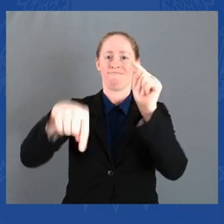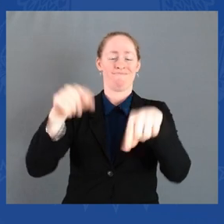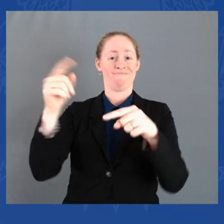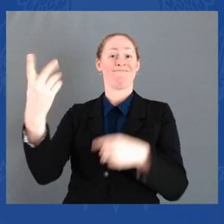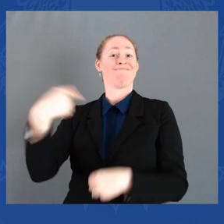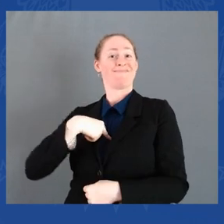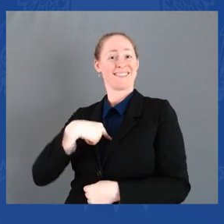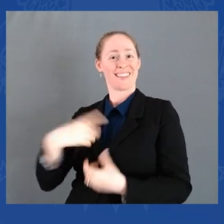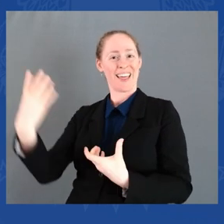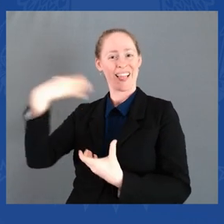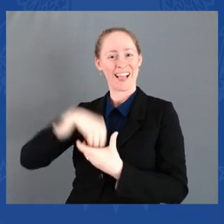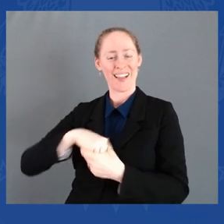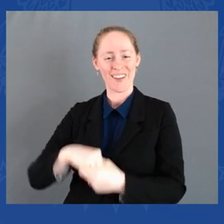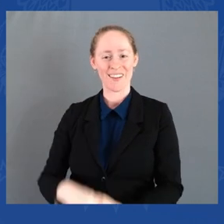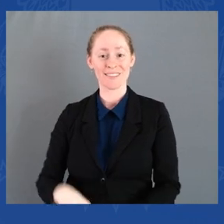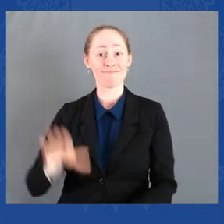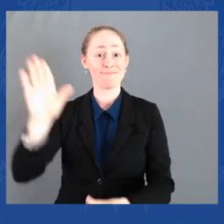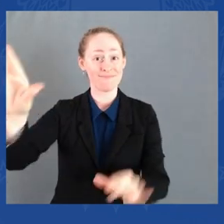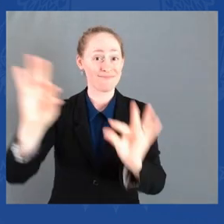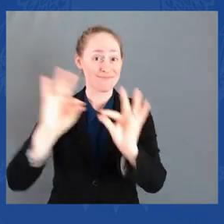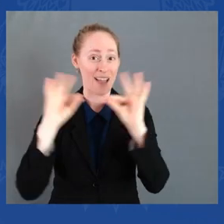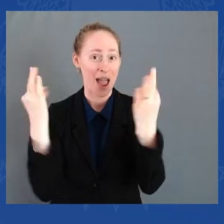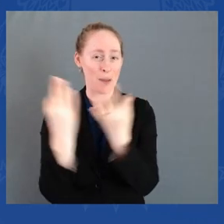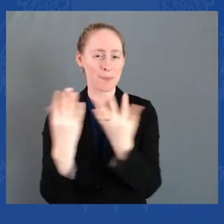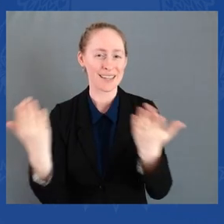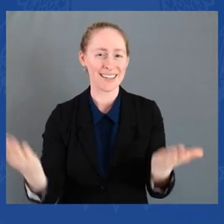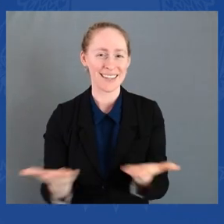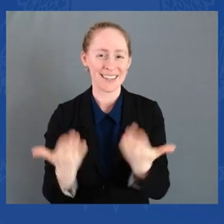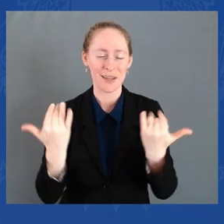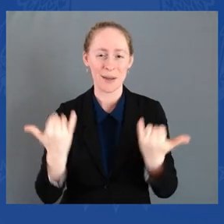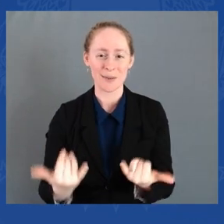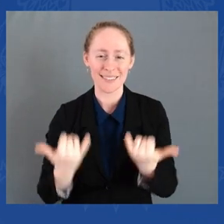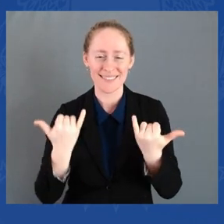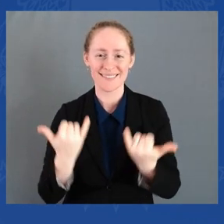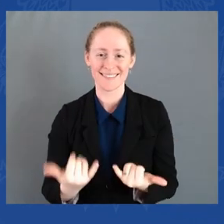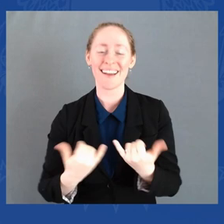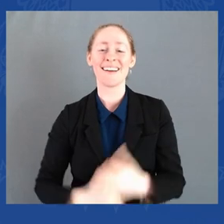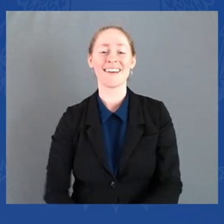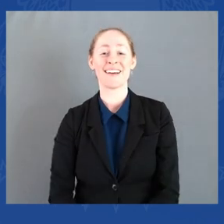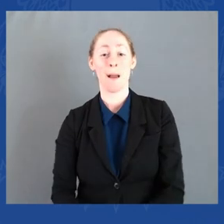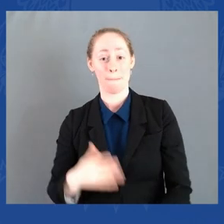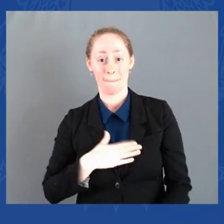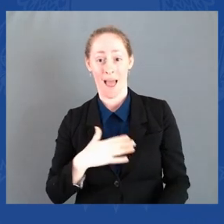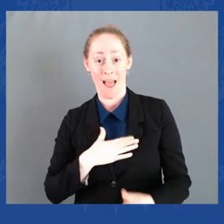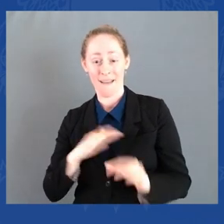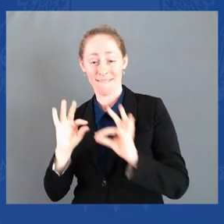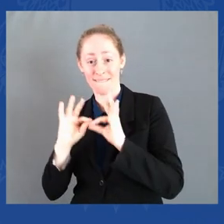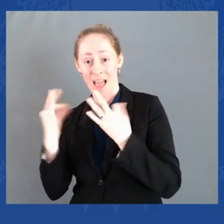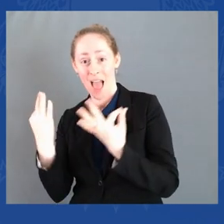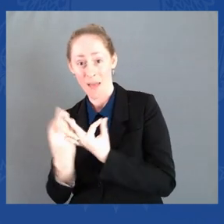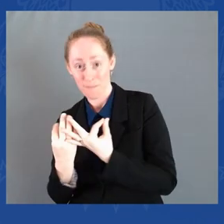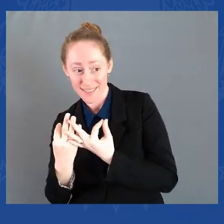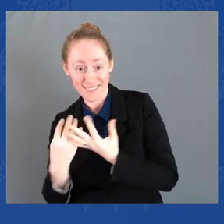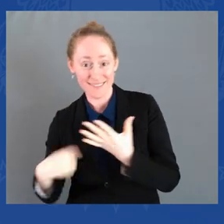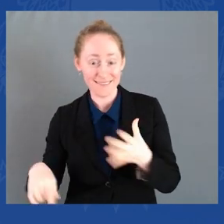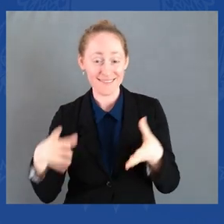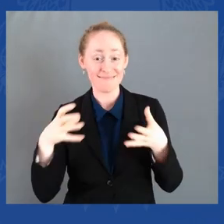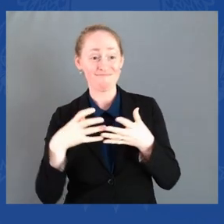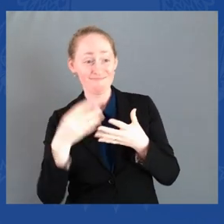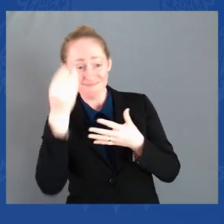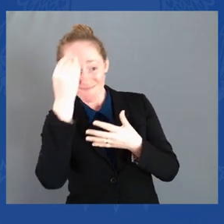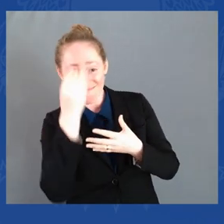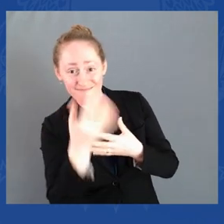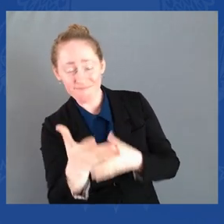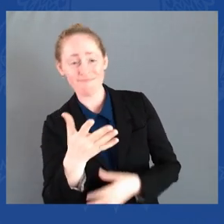family to yours, please know that he is deeply missed. Today, yes, it is a great celebration